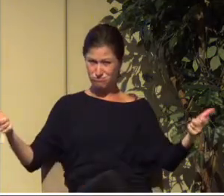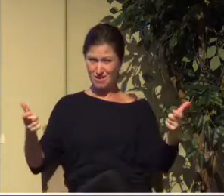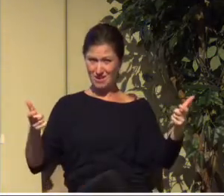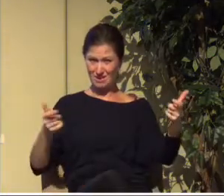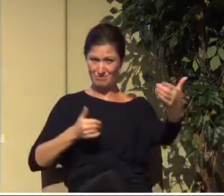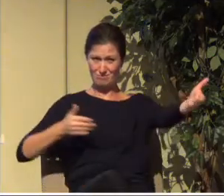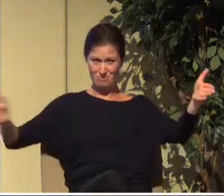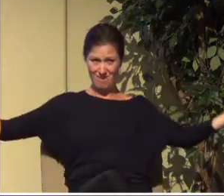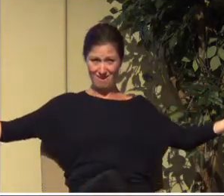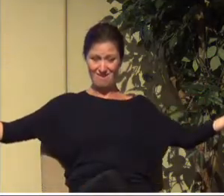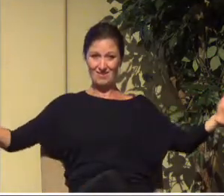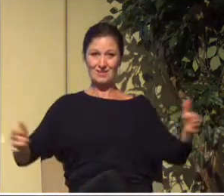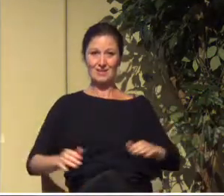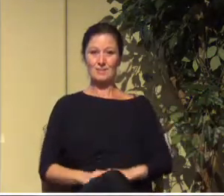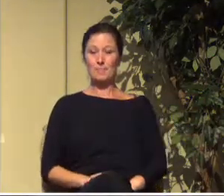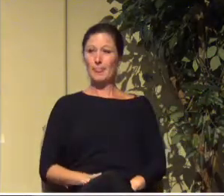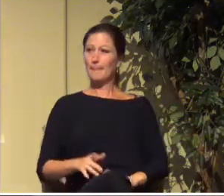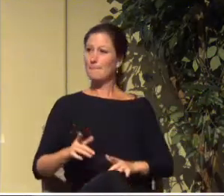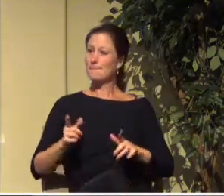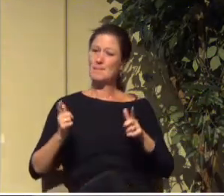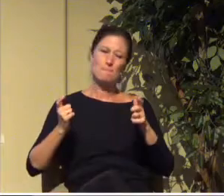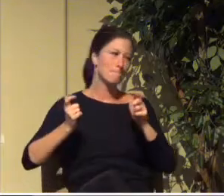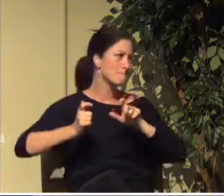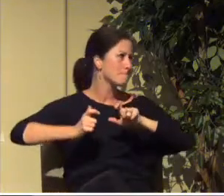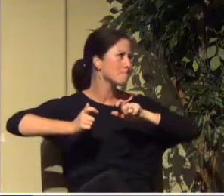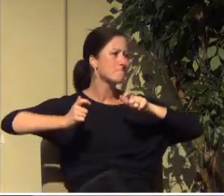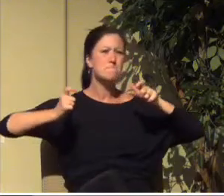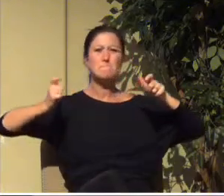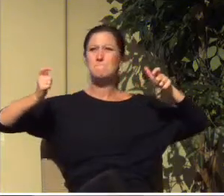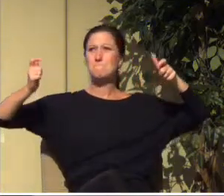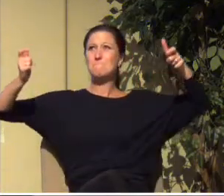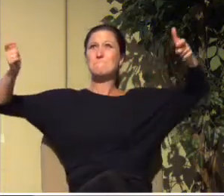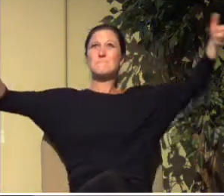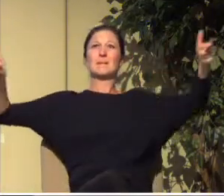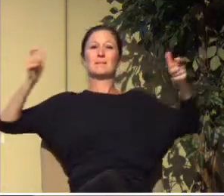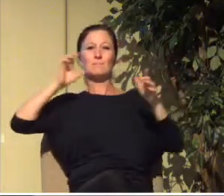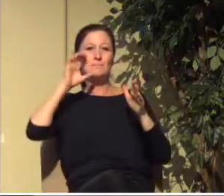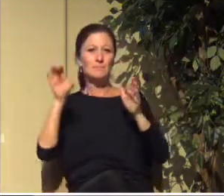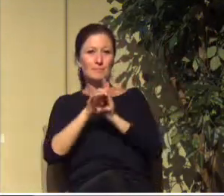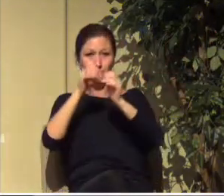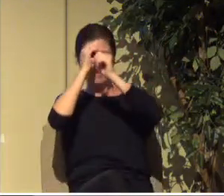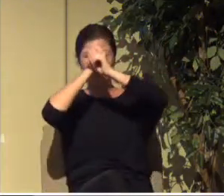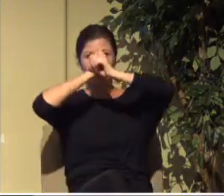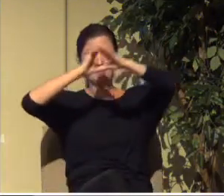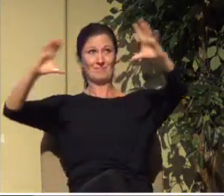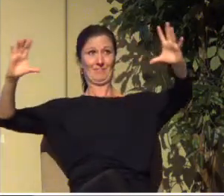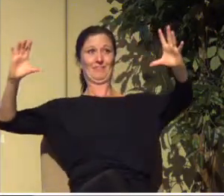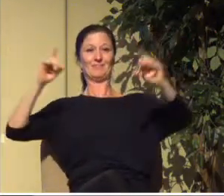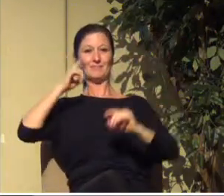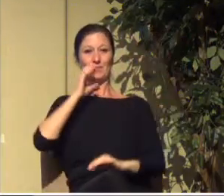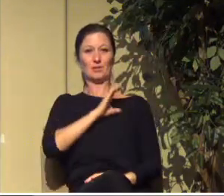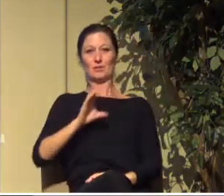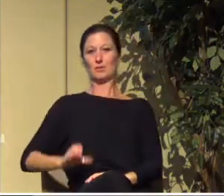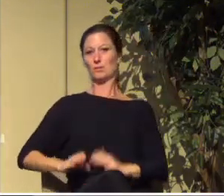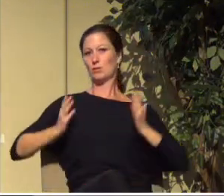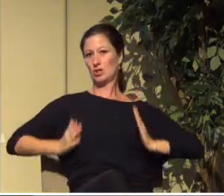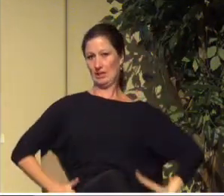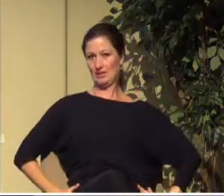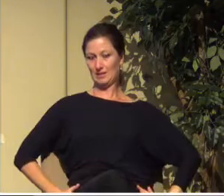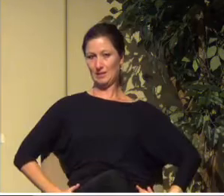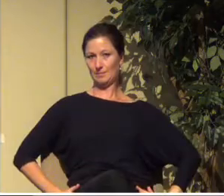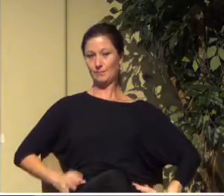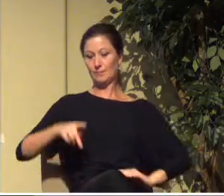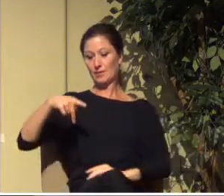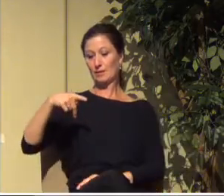in its expanse. It's the big, entire view, picture of Christianity. That's what Paul's doing here in Ephesians, and especially